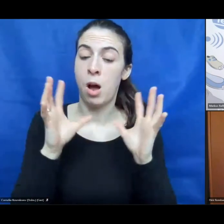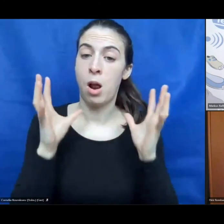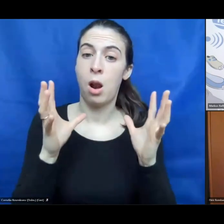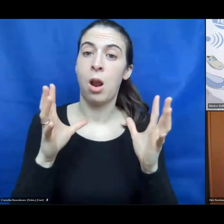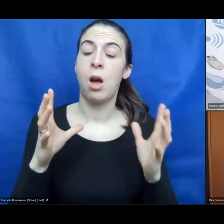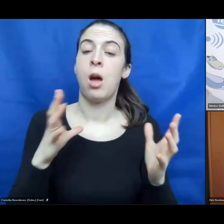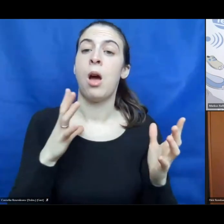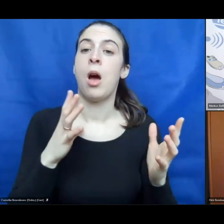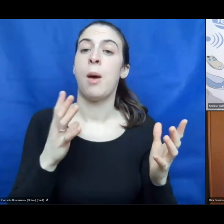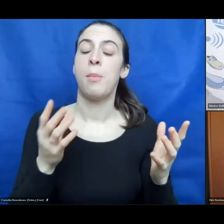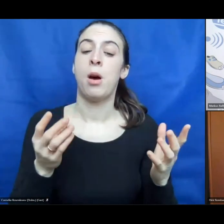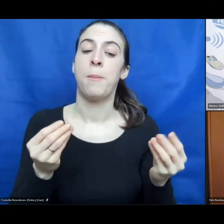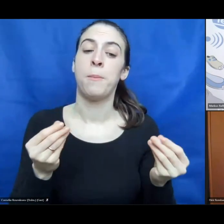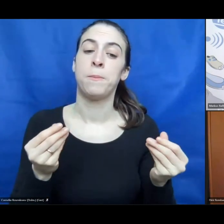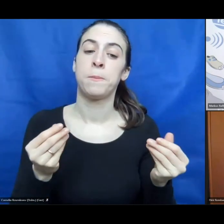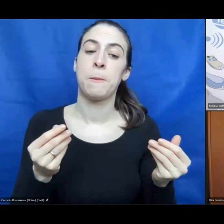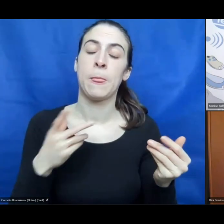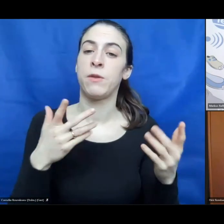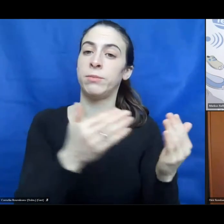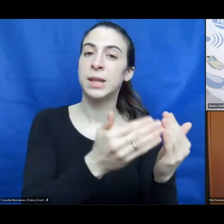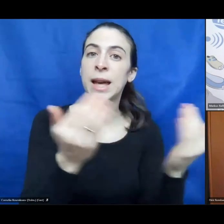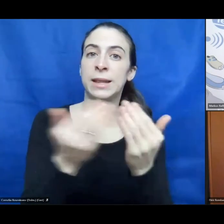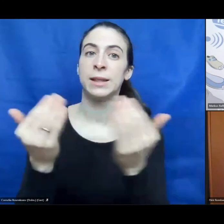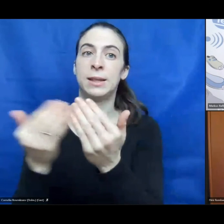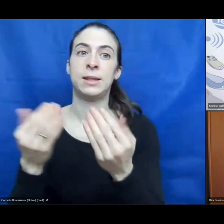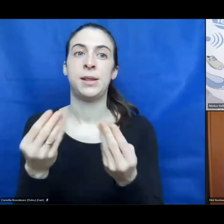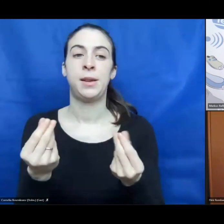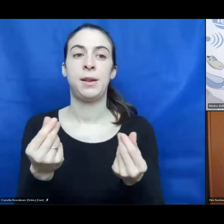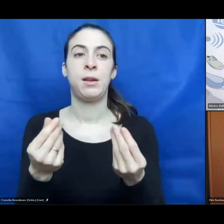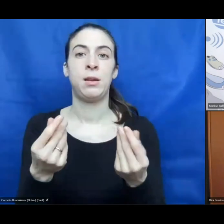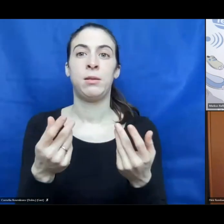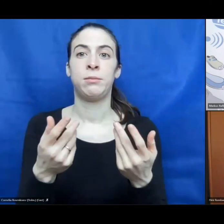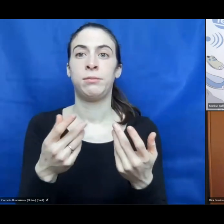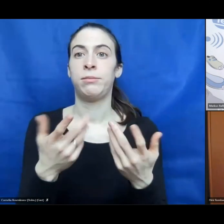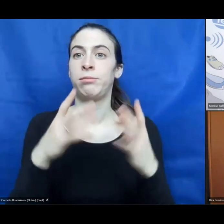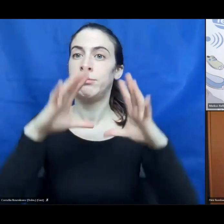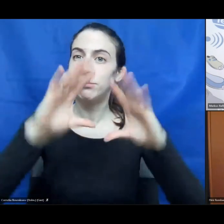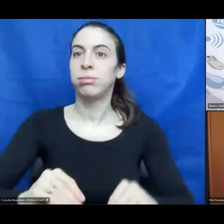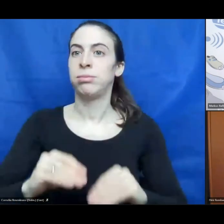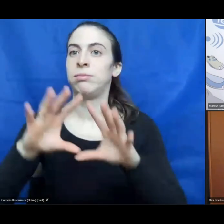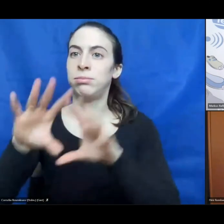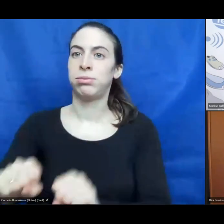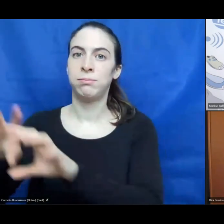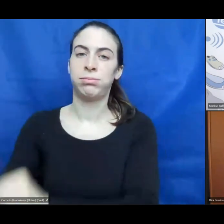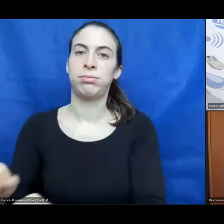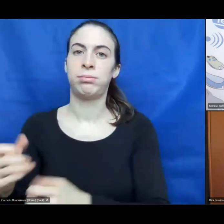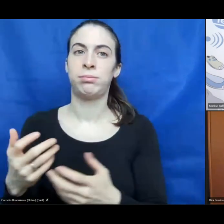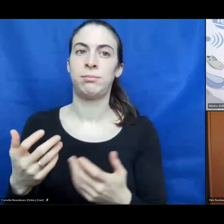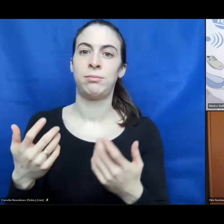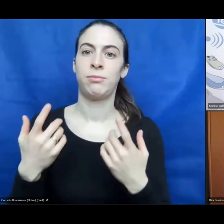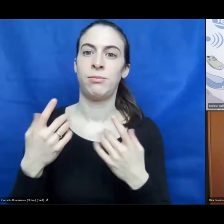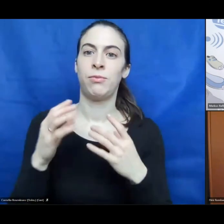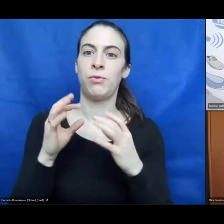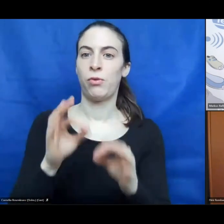the borders are not there for entrepreneurs with